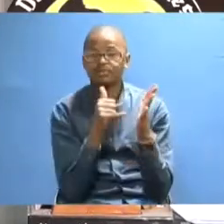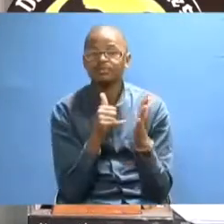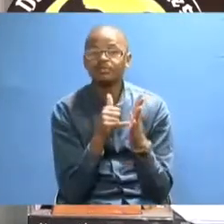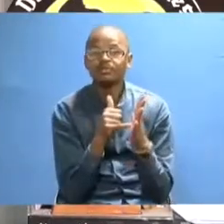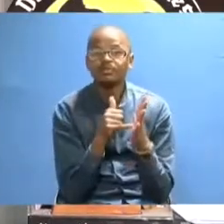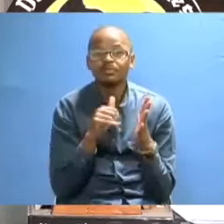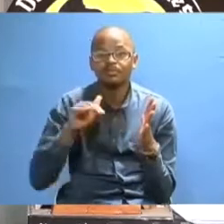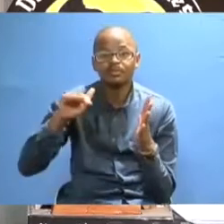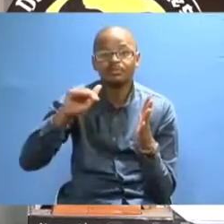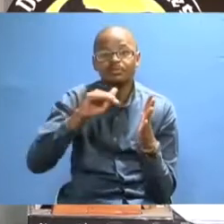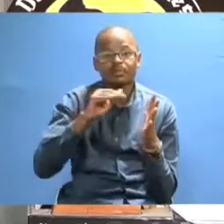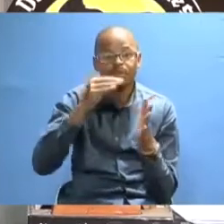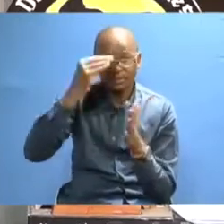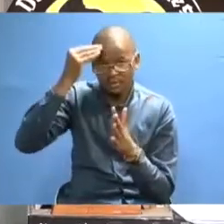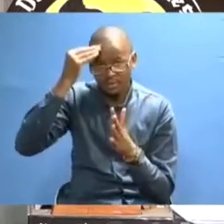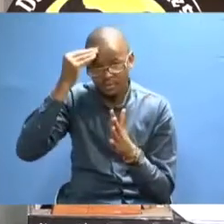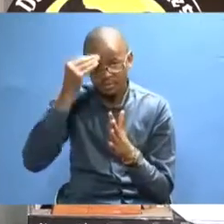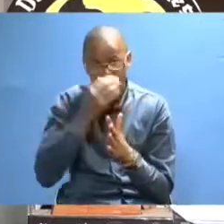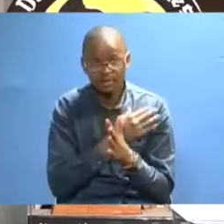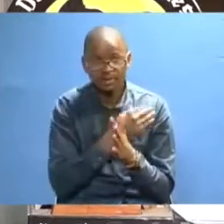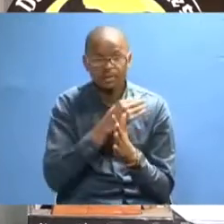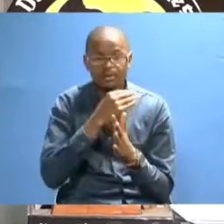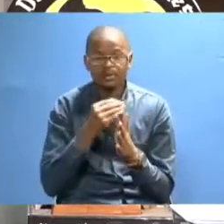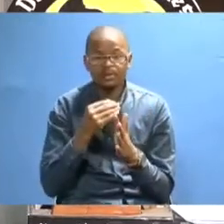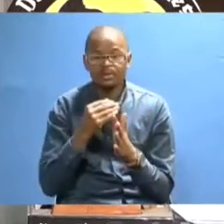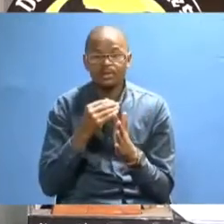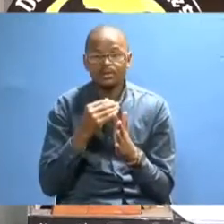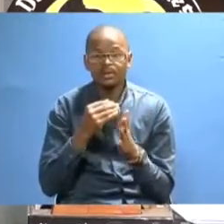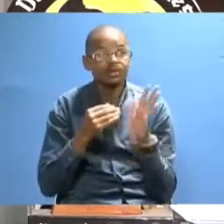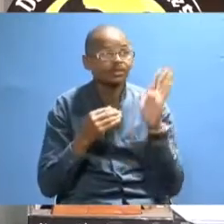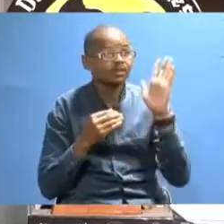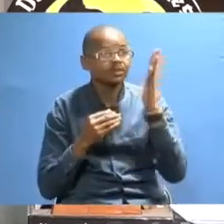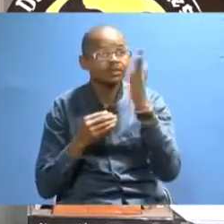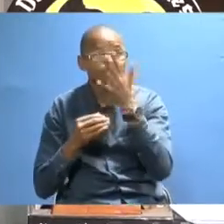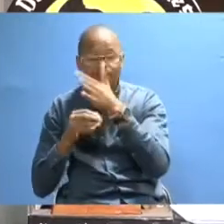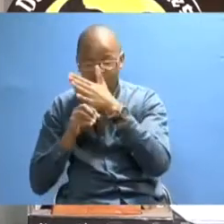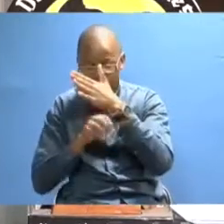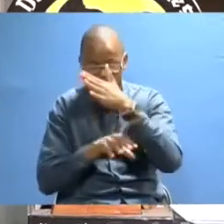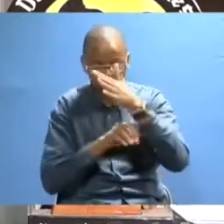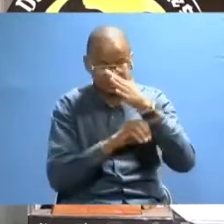including environmental education and tree planting.